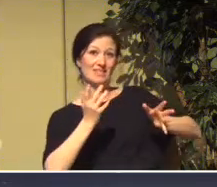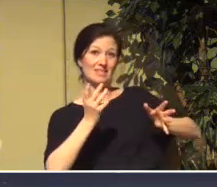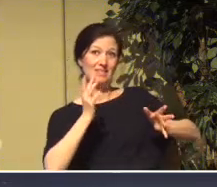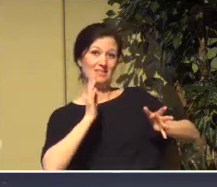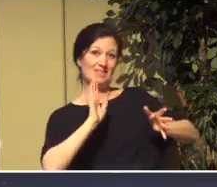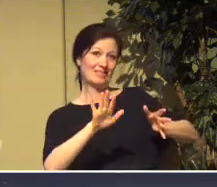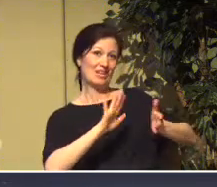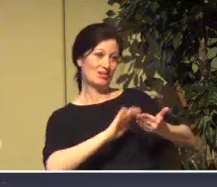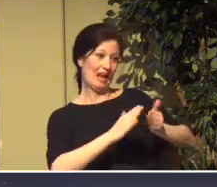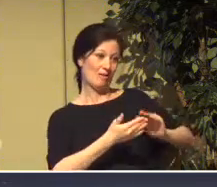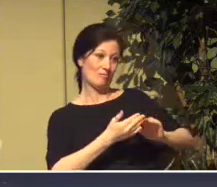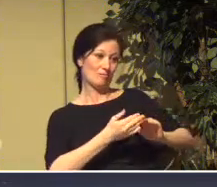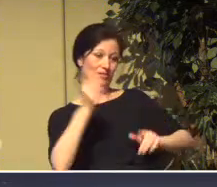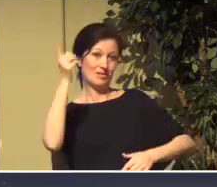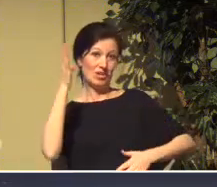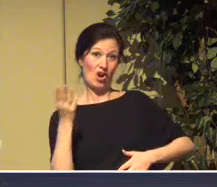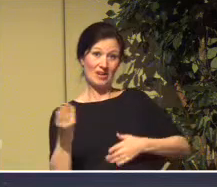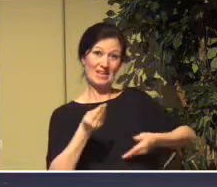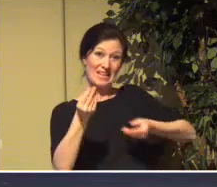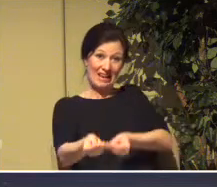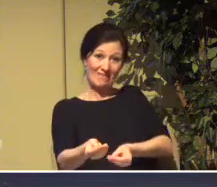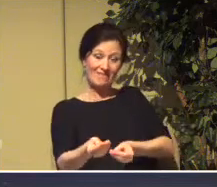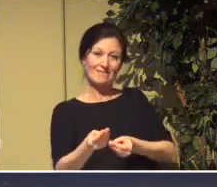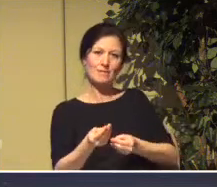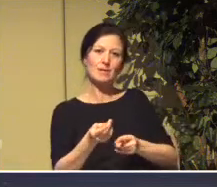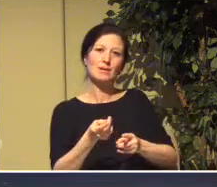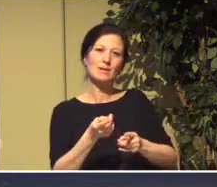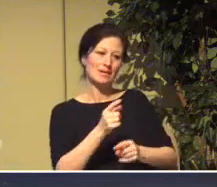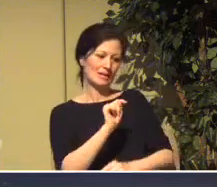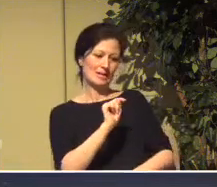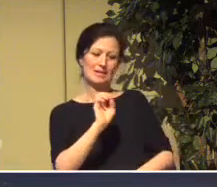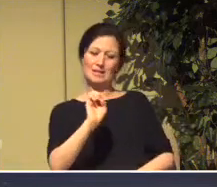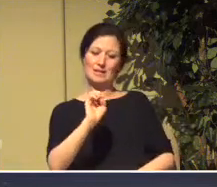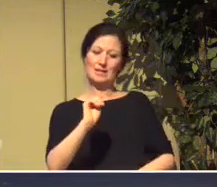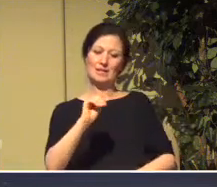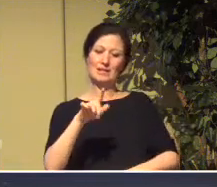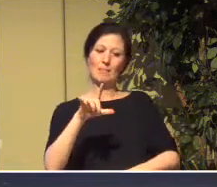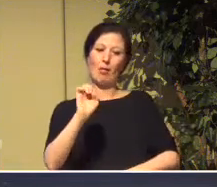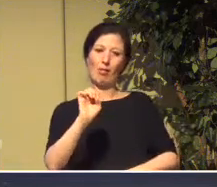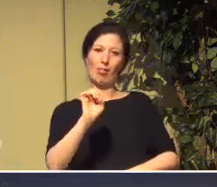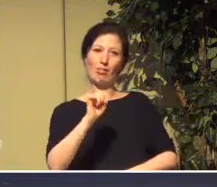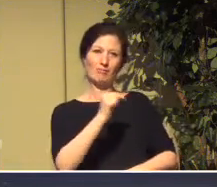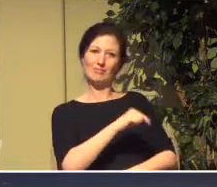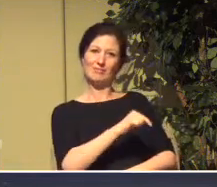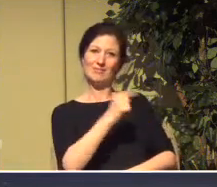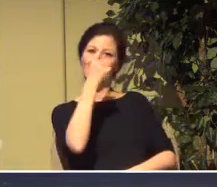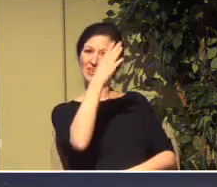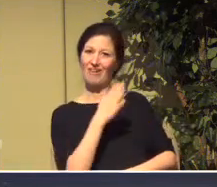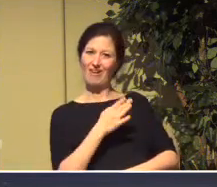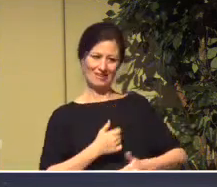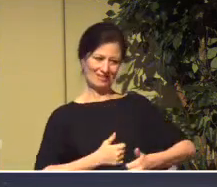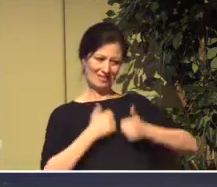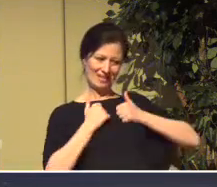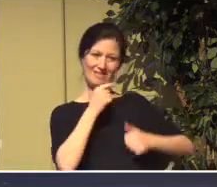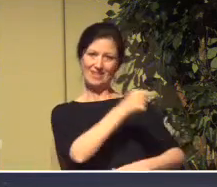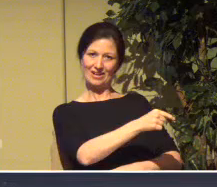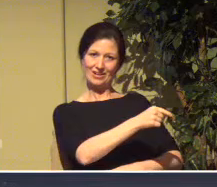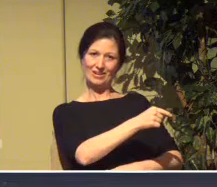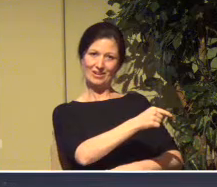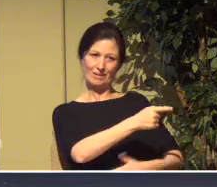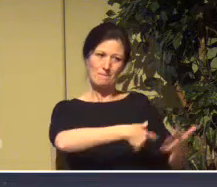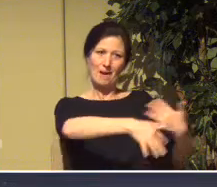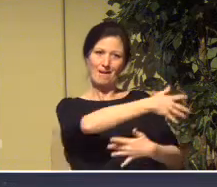temple was, and the temple was where God dwelt among His people. And they are far away from where God dwells.